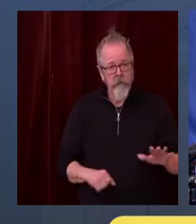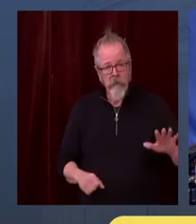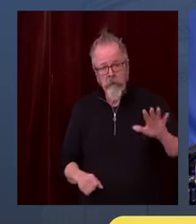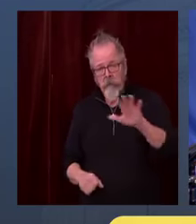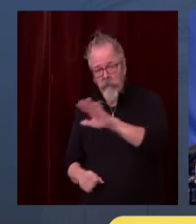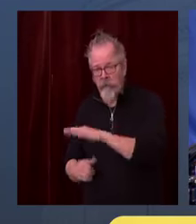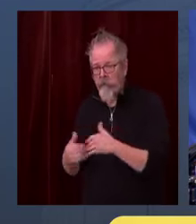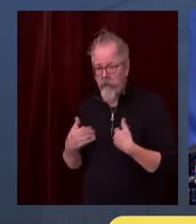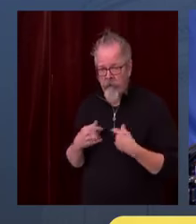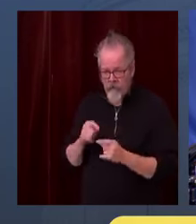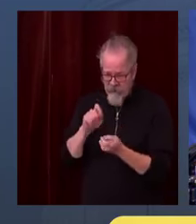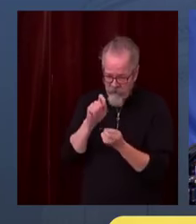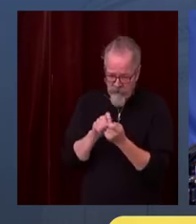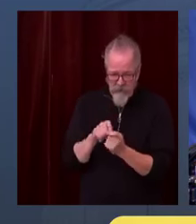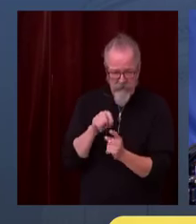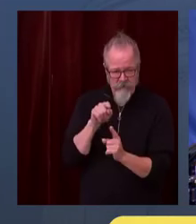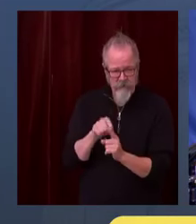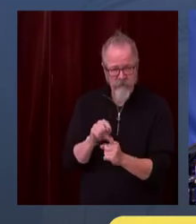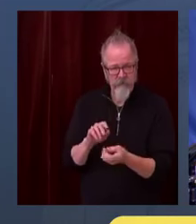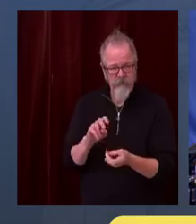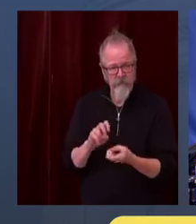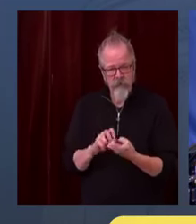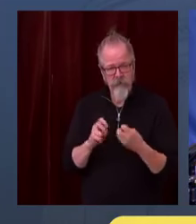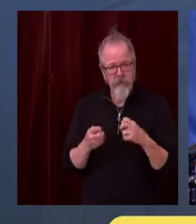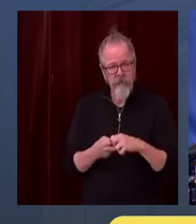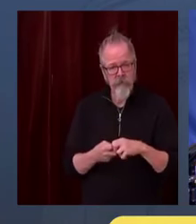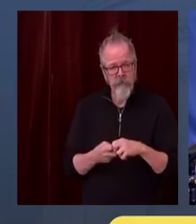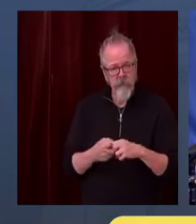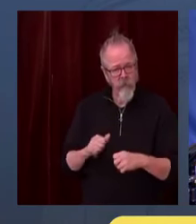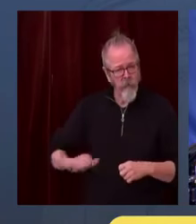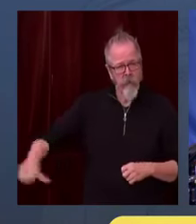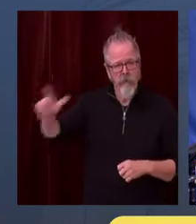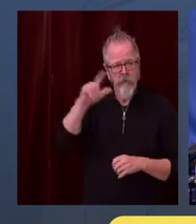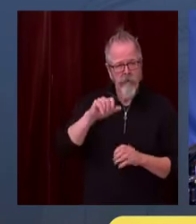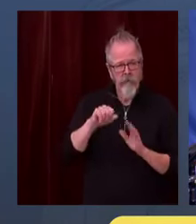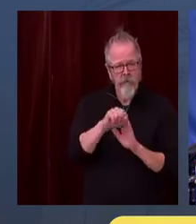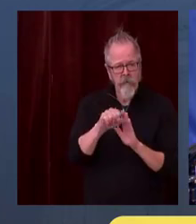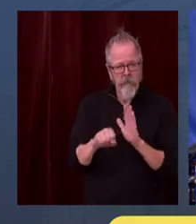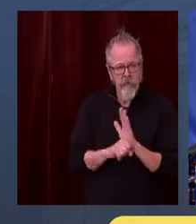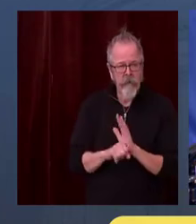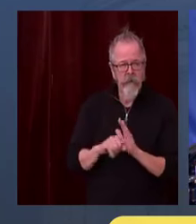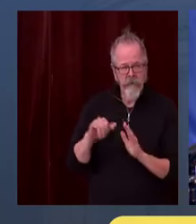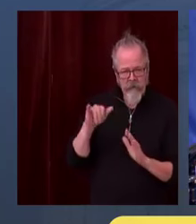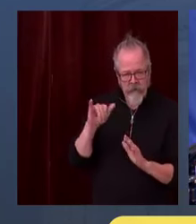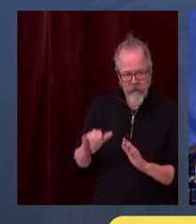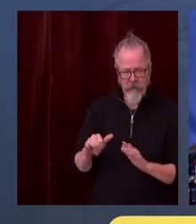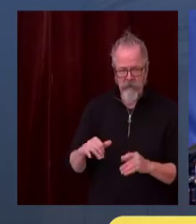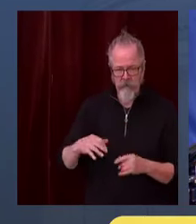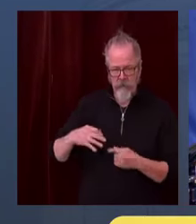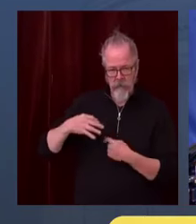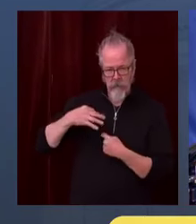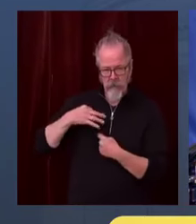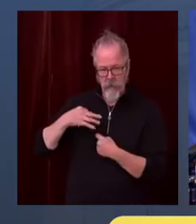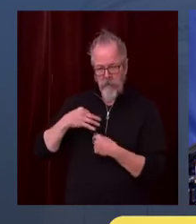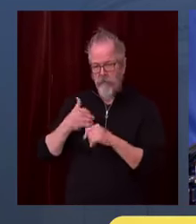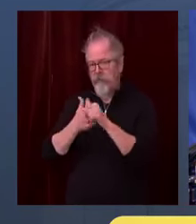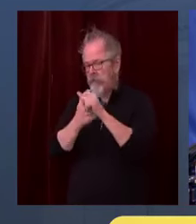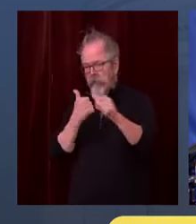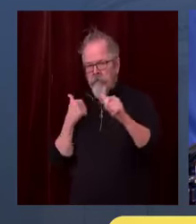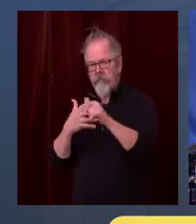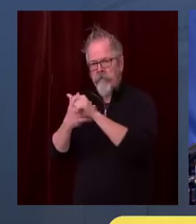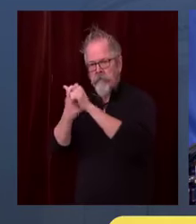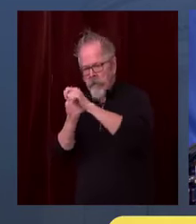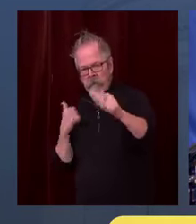Because all of the states got hit with this, you know, tenfold increase of cases. And as a result, they've all struggled with this.